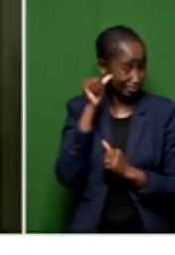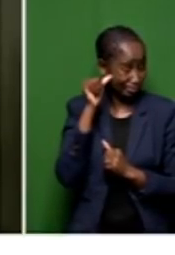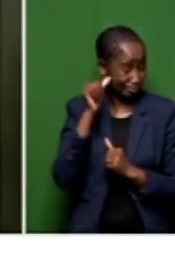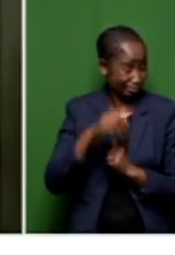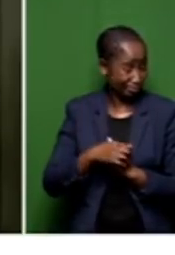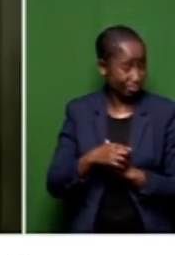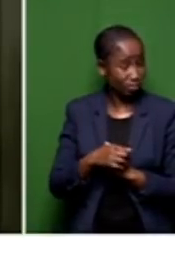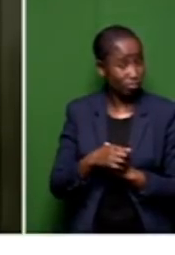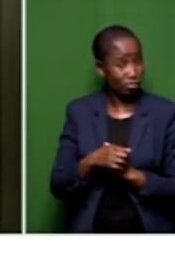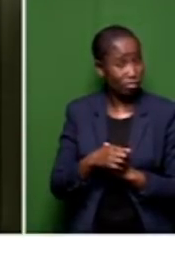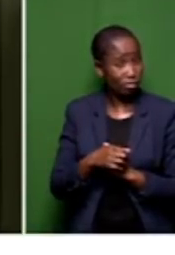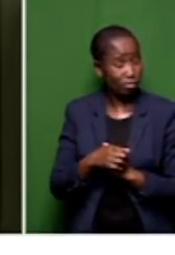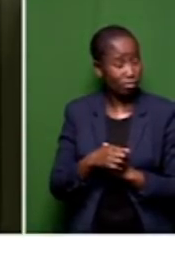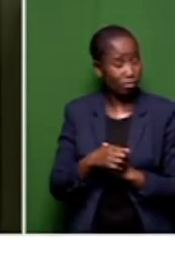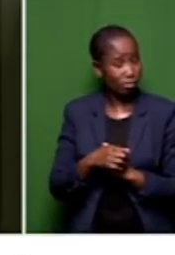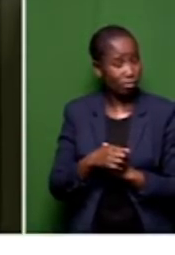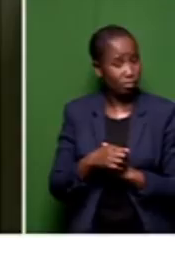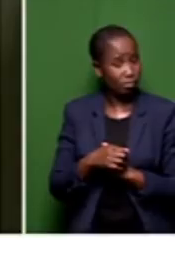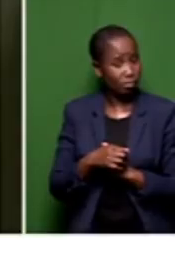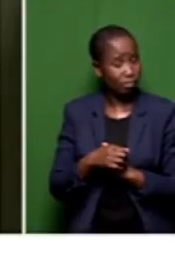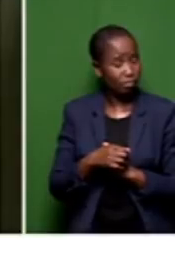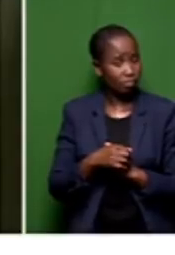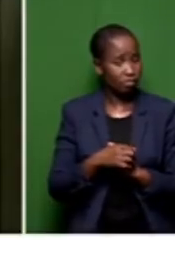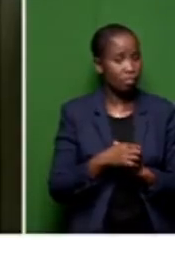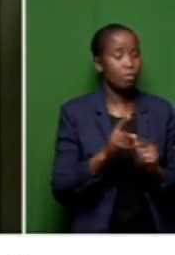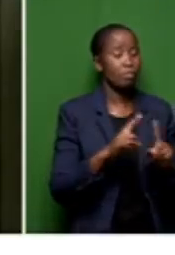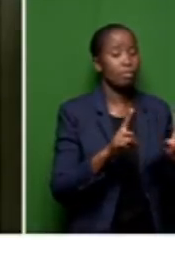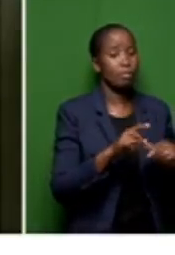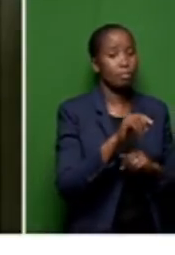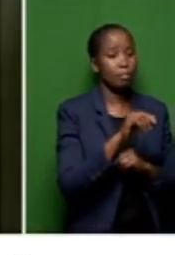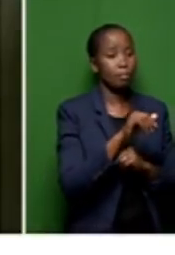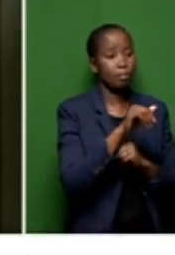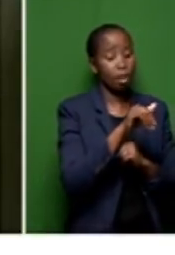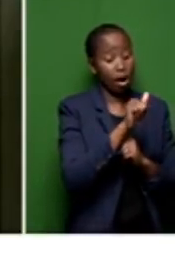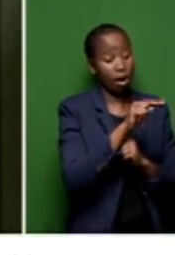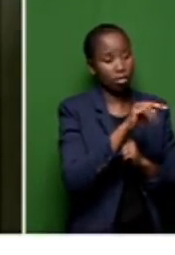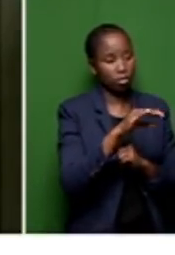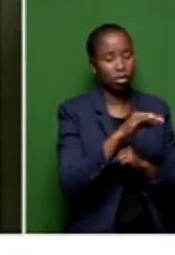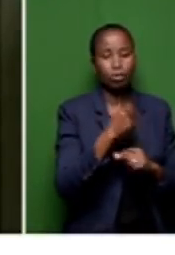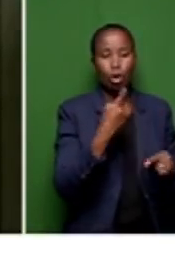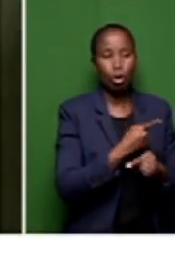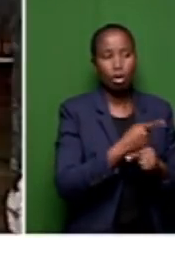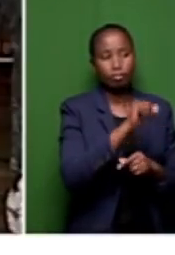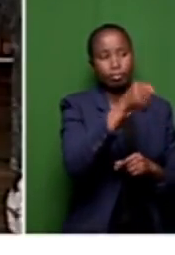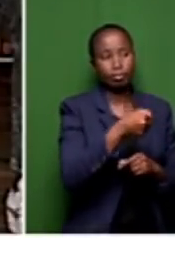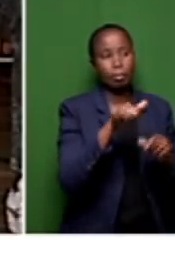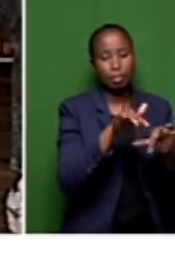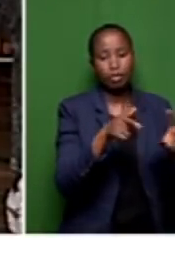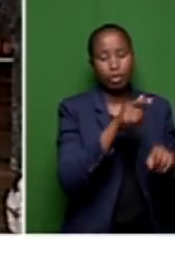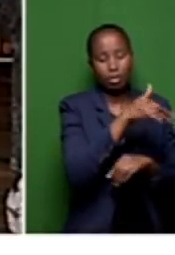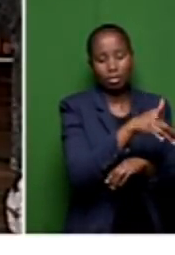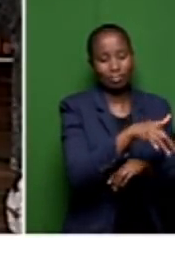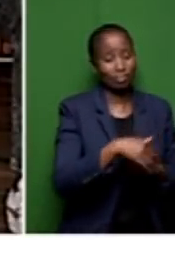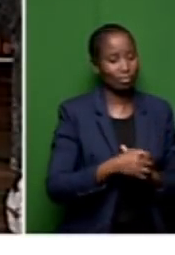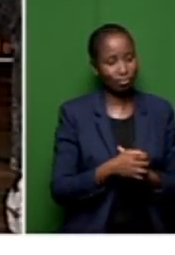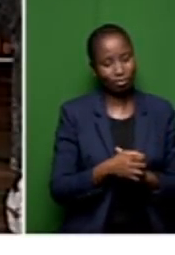party always likes to hire people from outside. I am hearing that it is